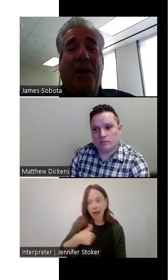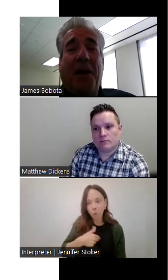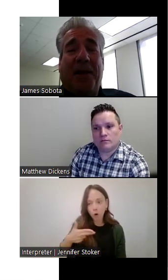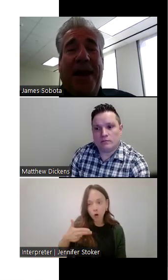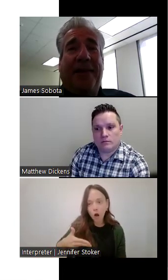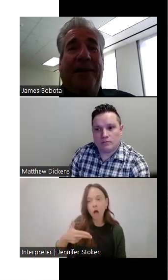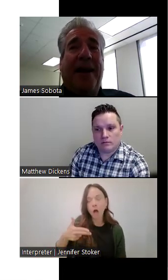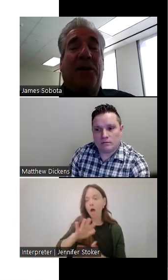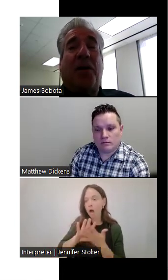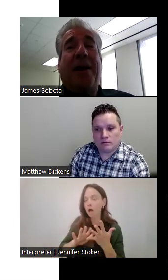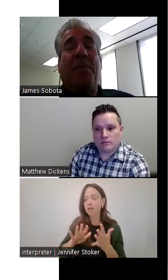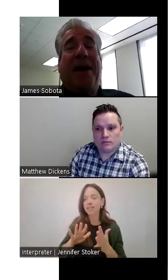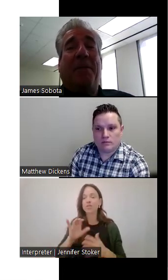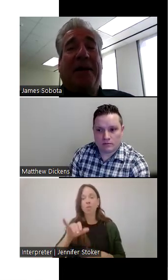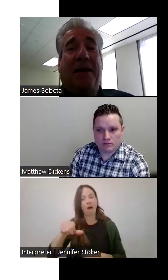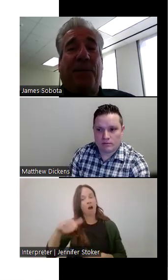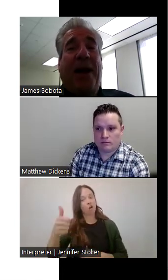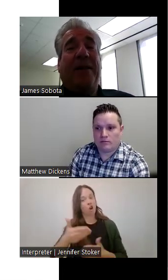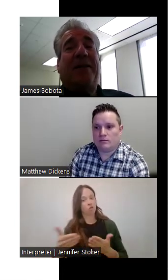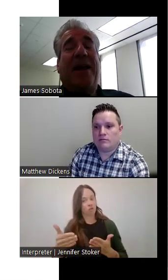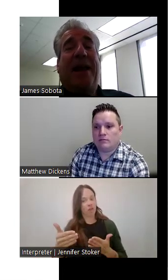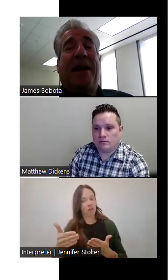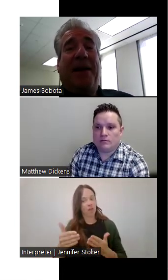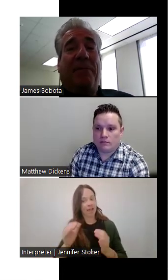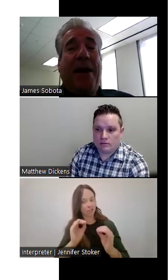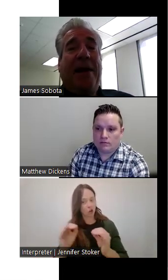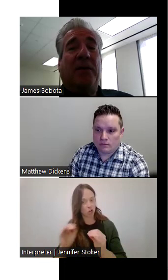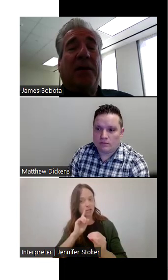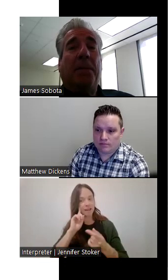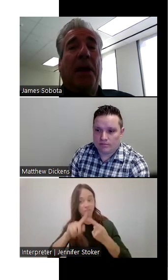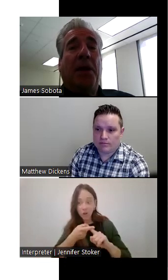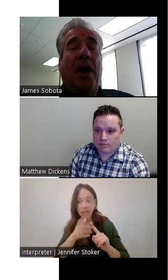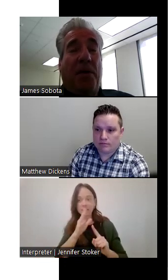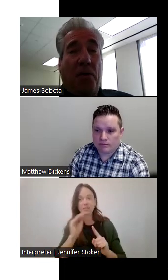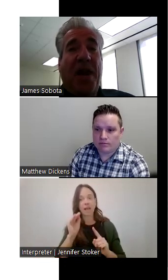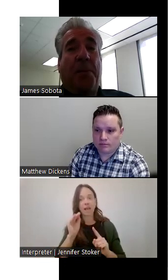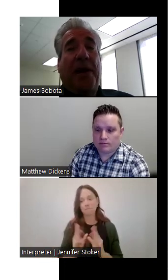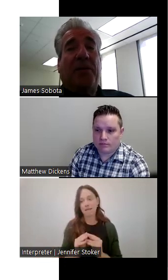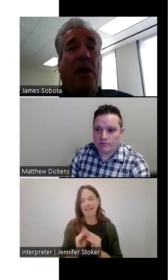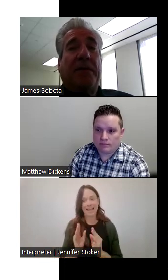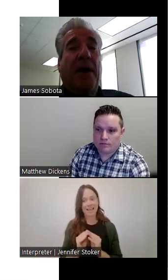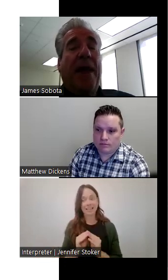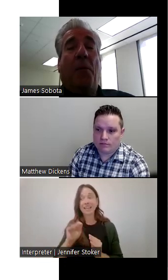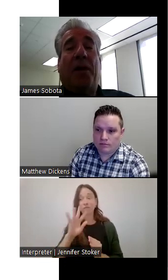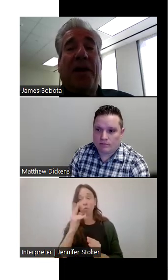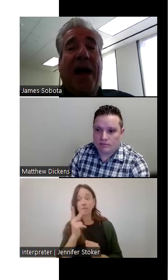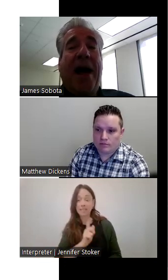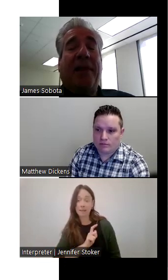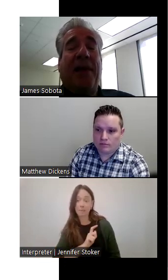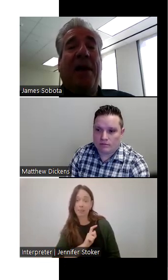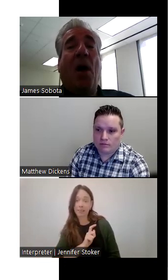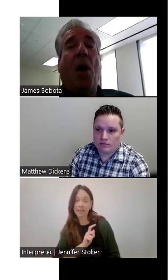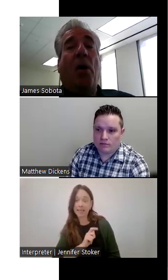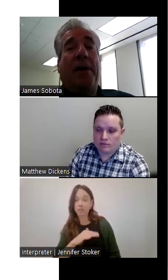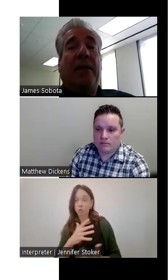another thing that I trained many of my deaf friends and at deaf meetings. You know, if you see a police officer and want to say